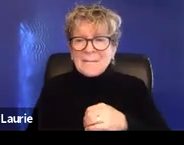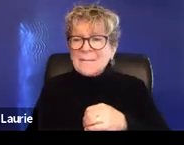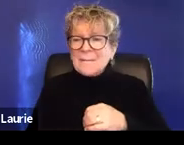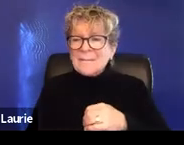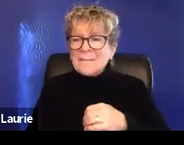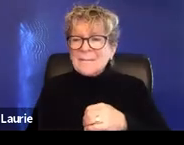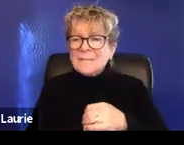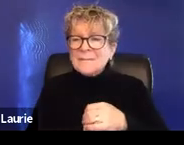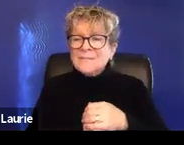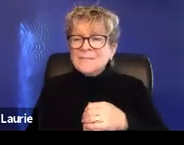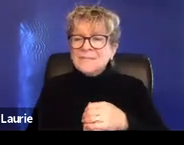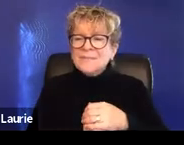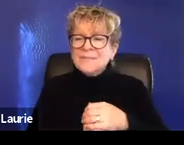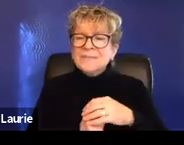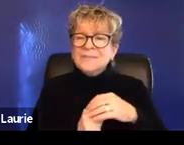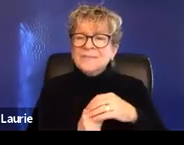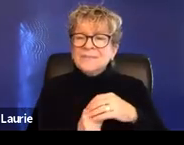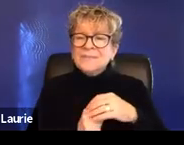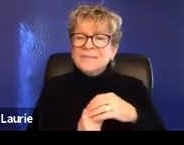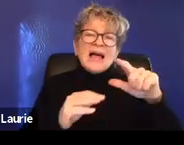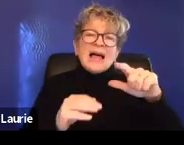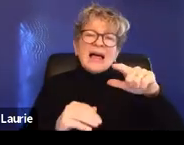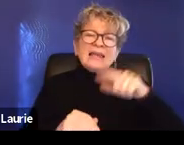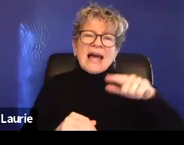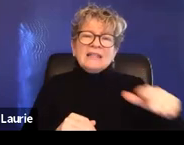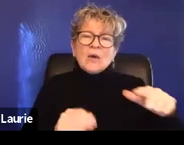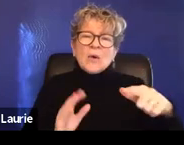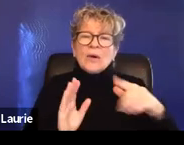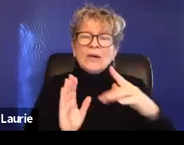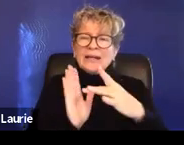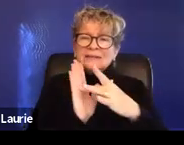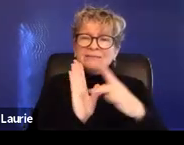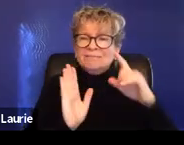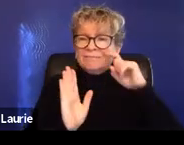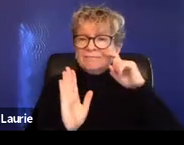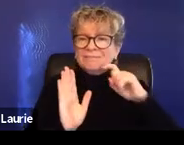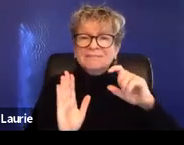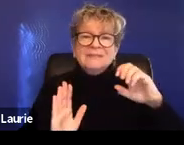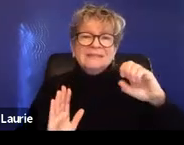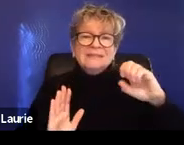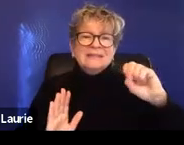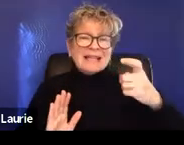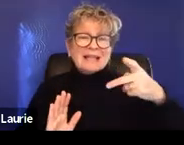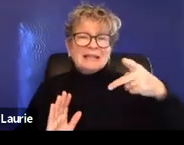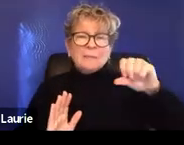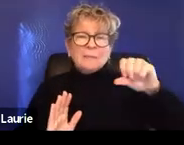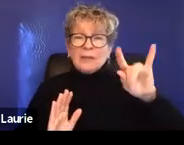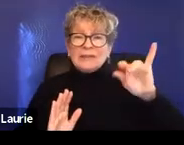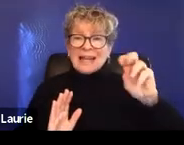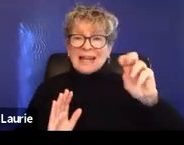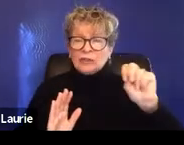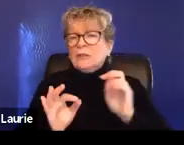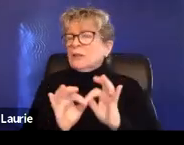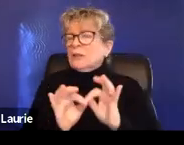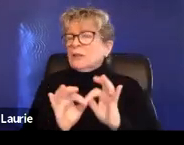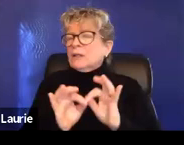exploitation. These are things that it's really, really important to, um, also report to the police. Um, as